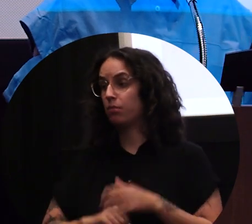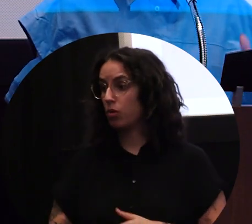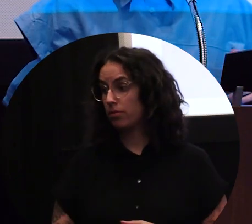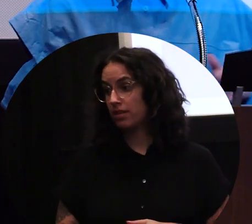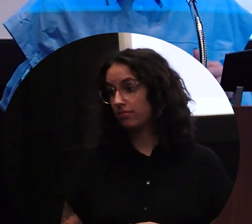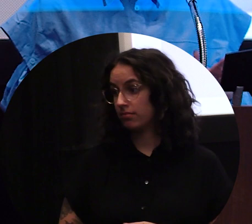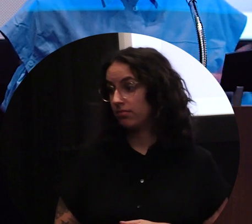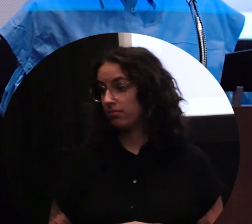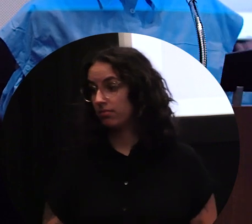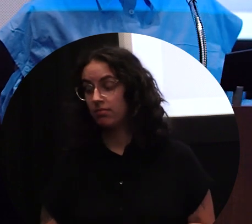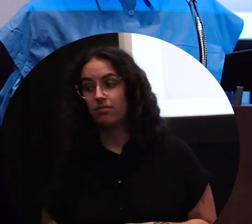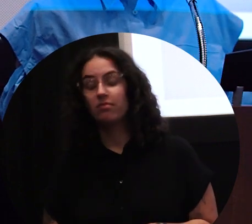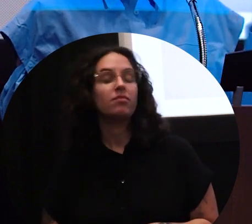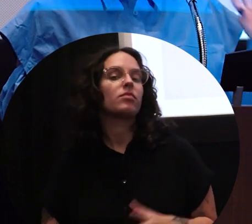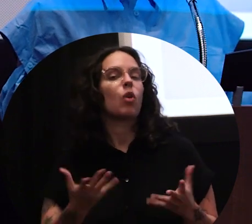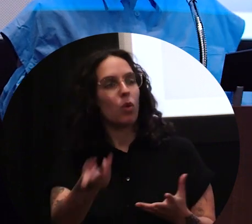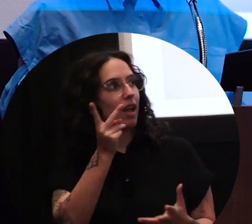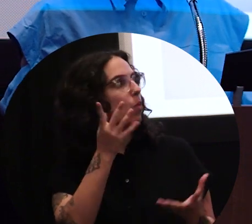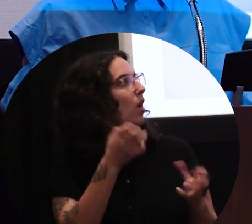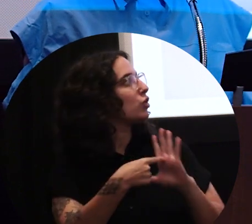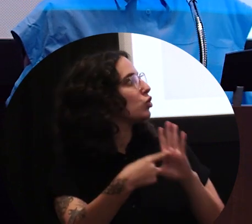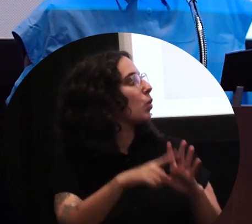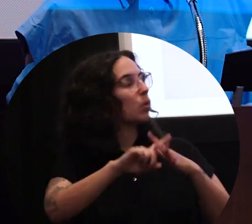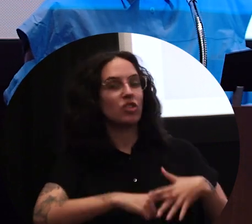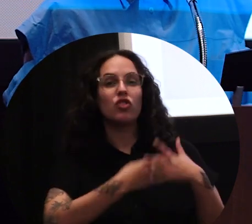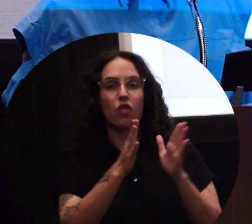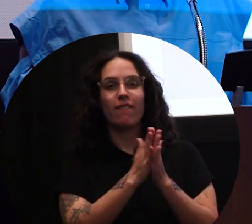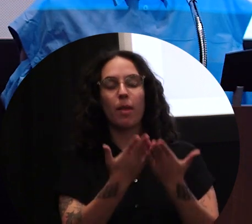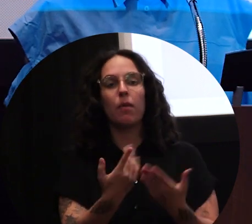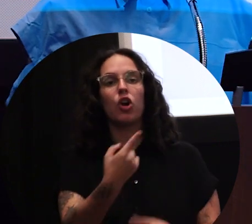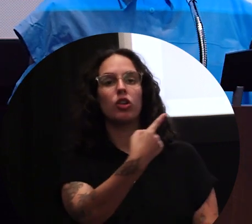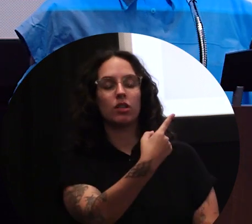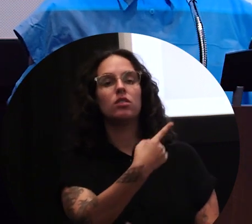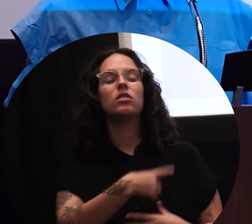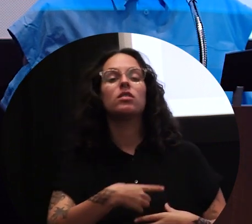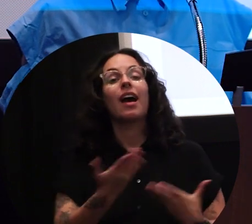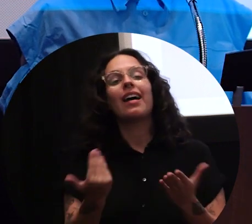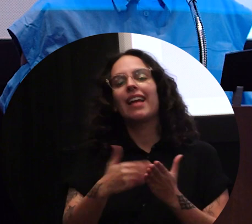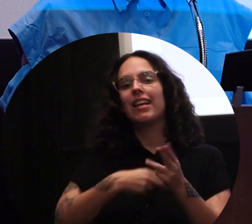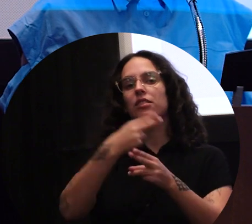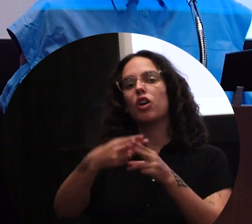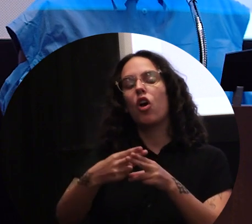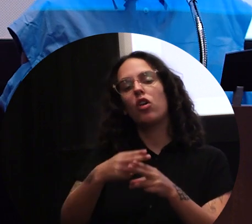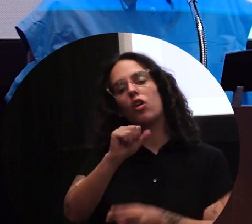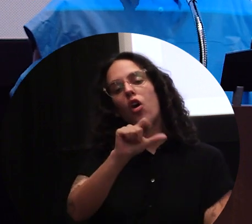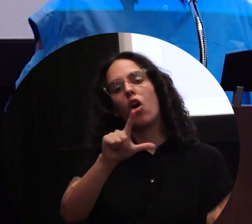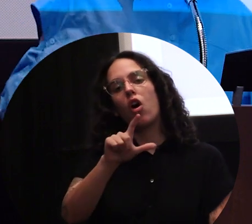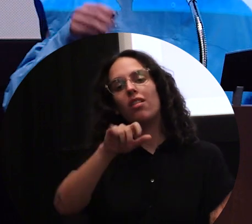of the book. It's just the beginning entrance, entry point of the book. As I mentioned, the title is All I Wanted Was to Get Into Heaven.